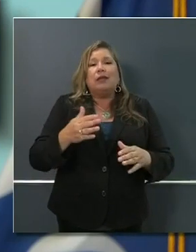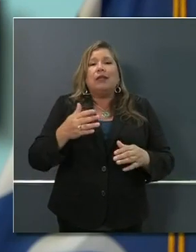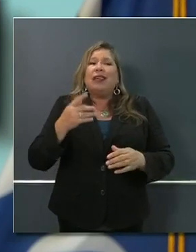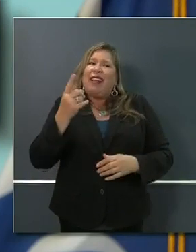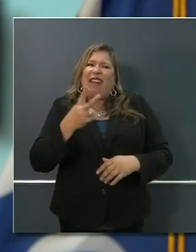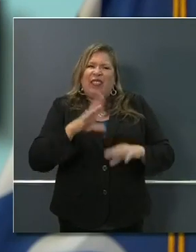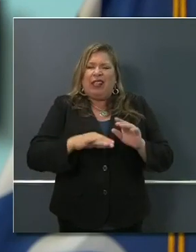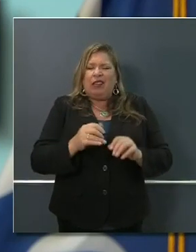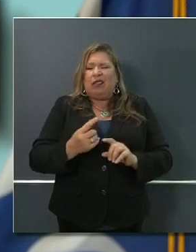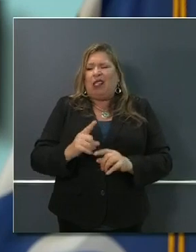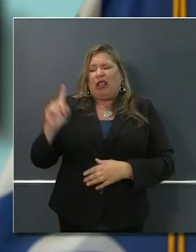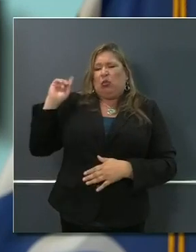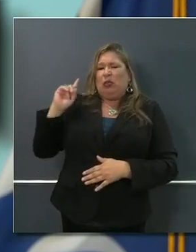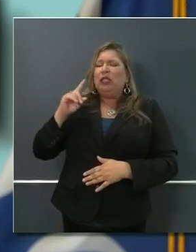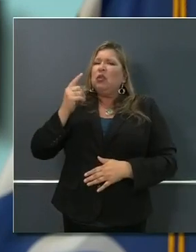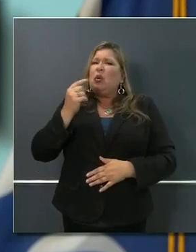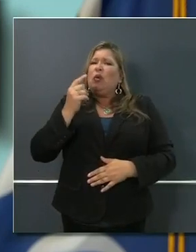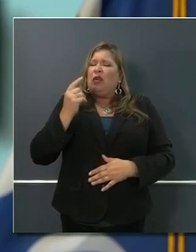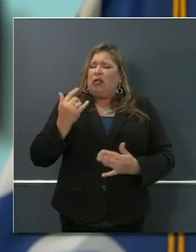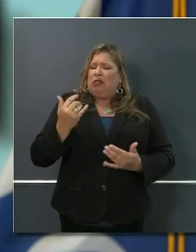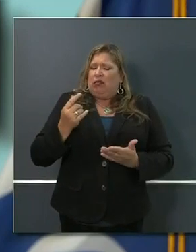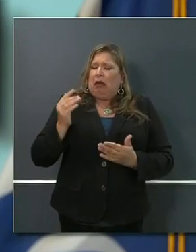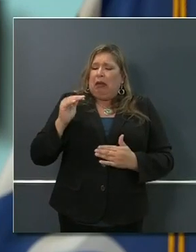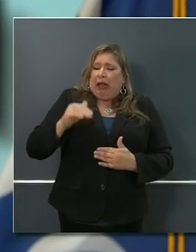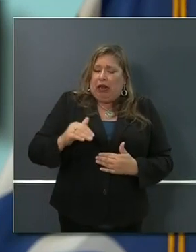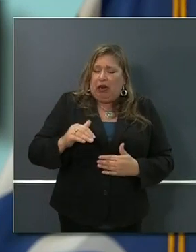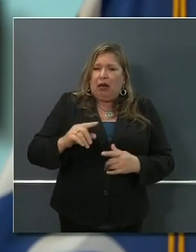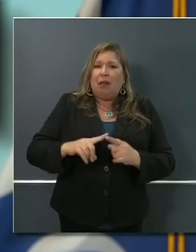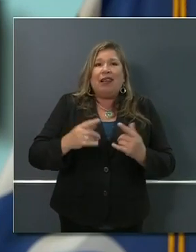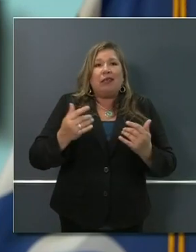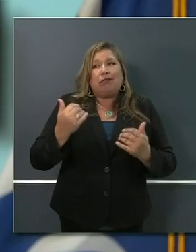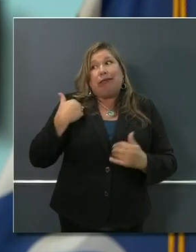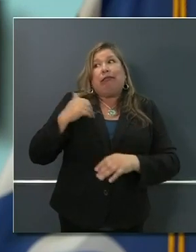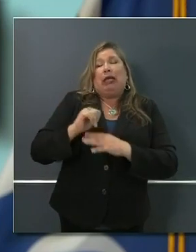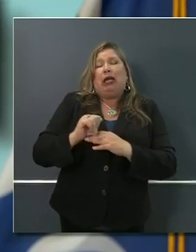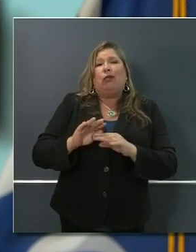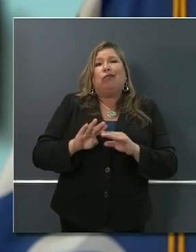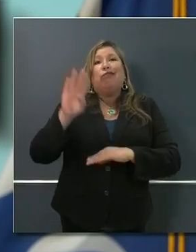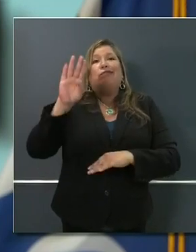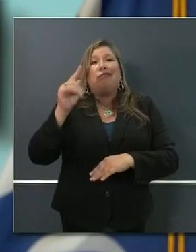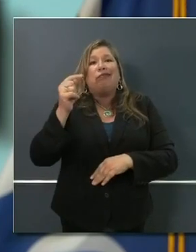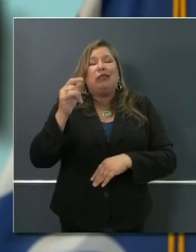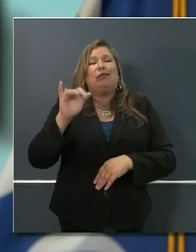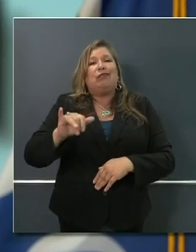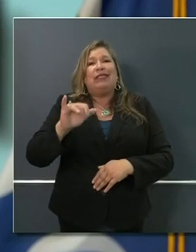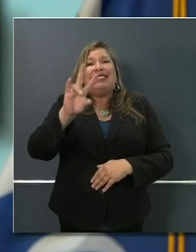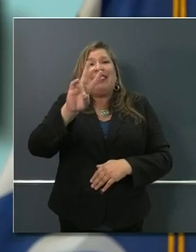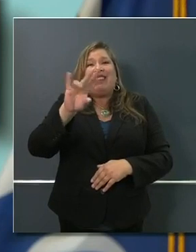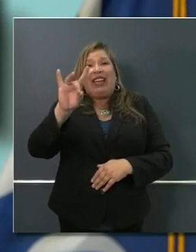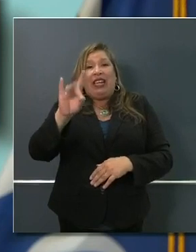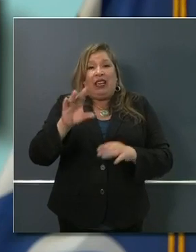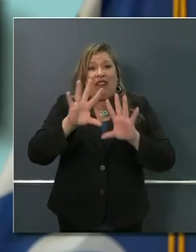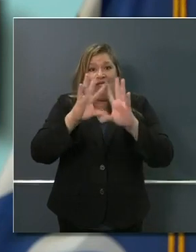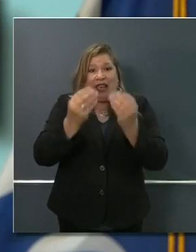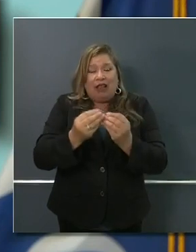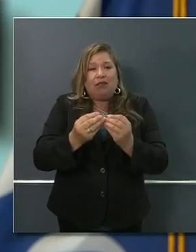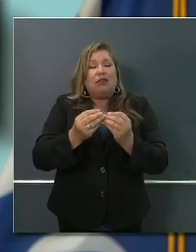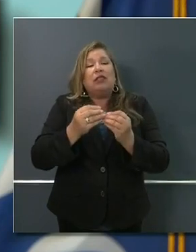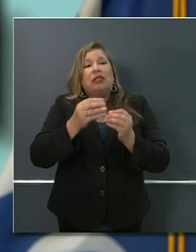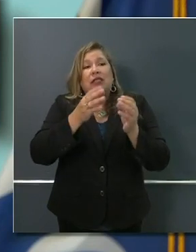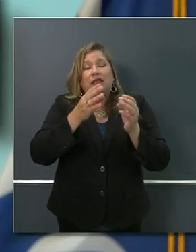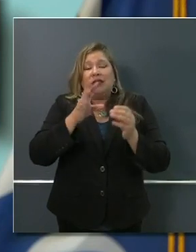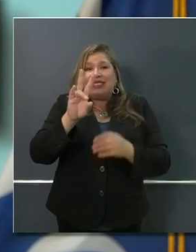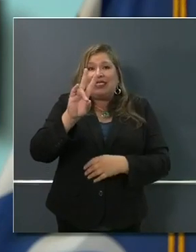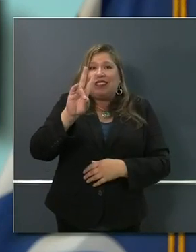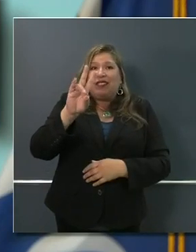back slightly up 78 families that have lost a loved one. And so, again, we monitor this daily. It